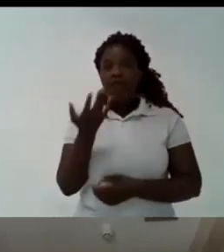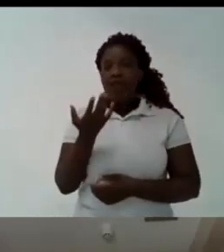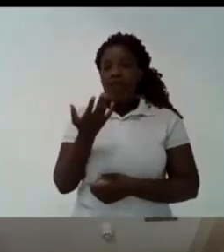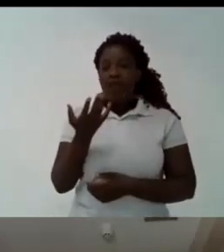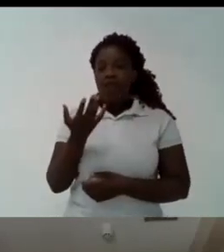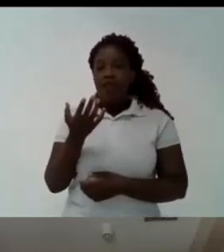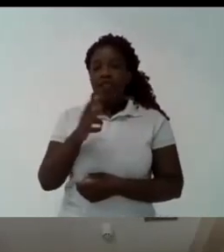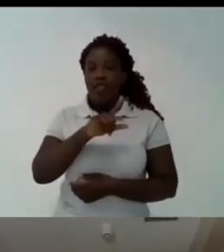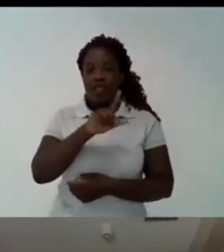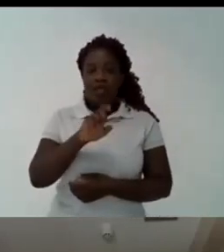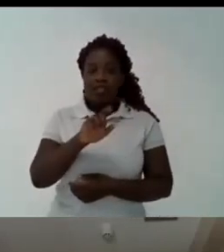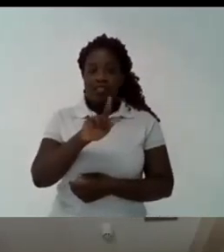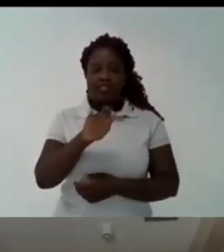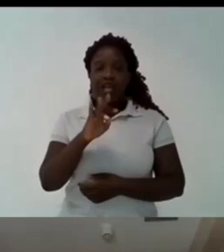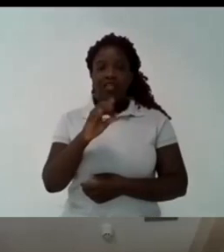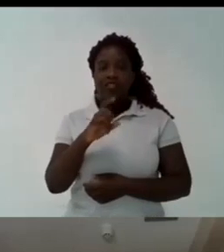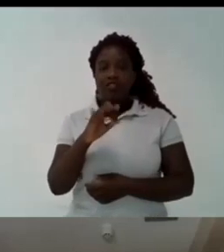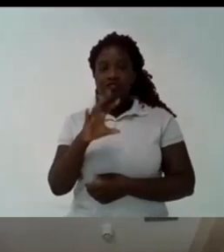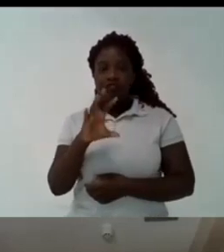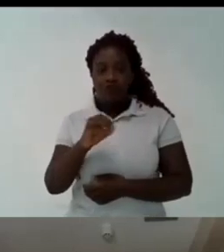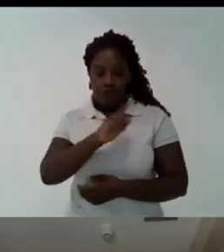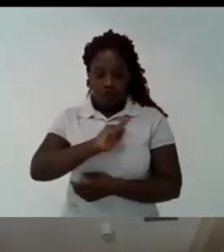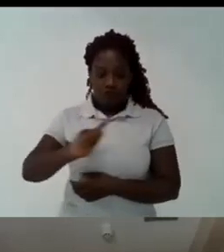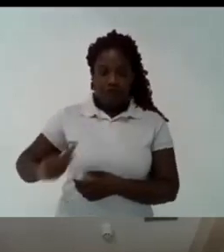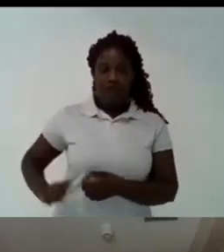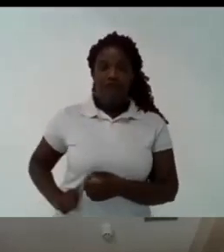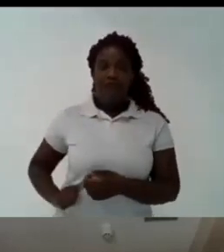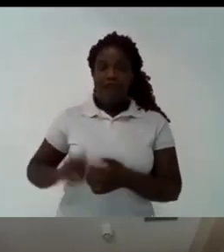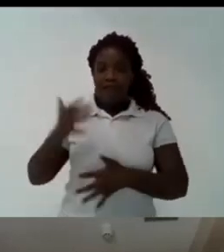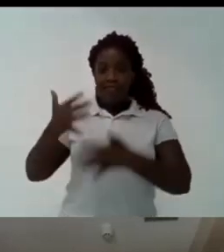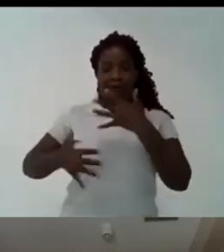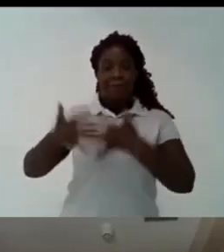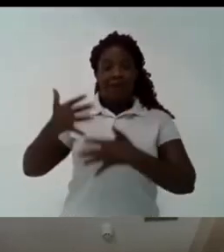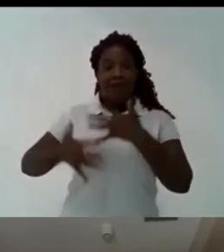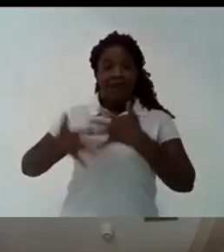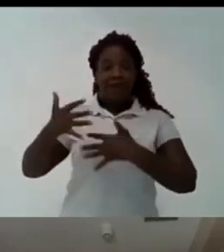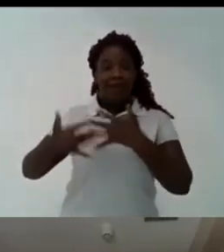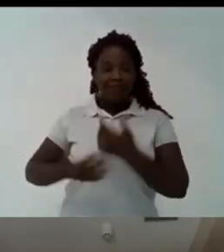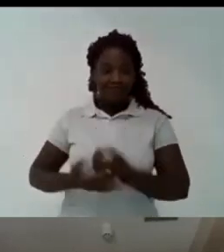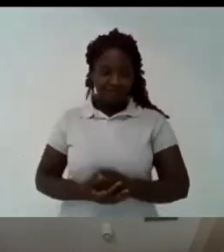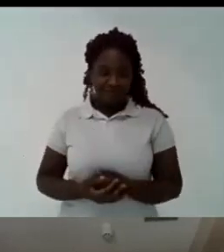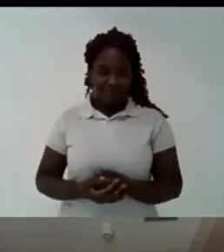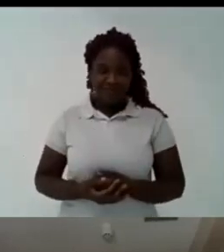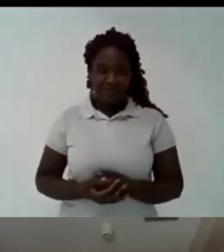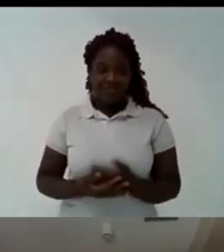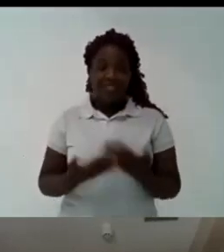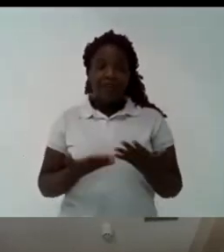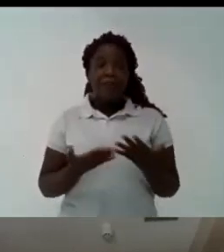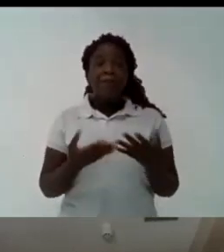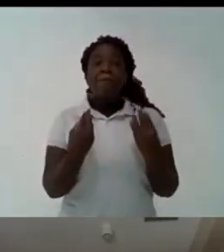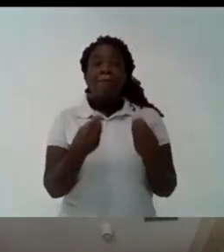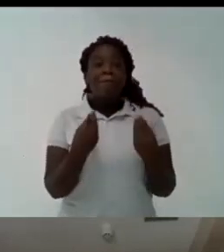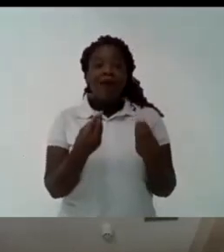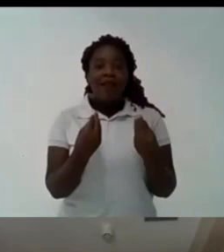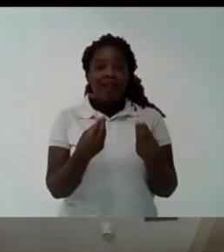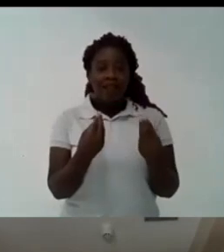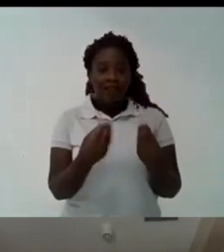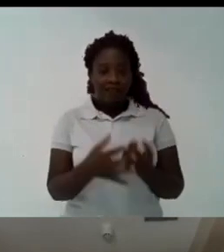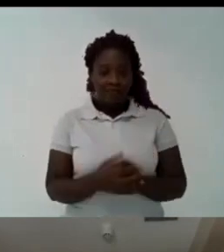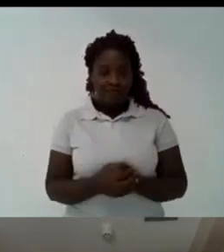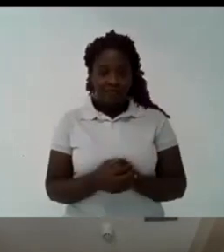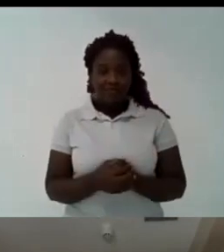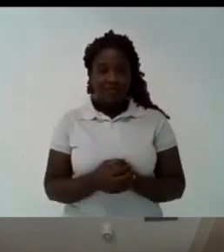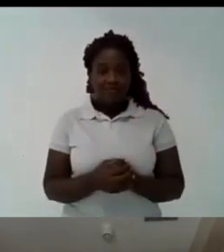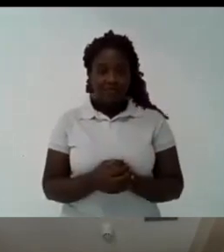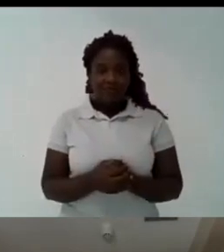powers be it legislative or judiciary are hindering governors so